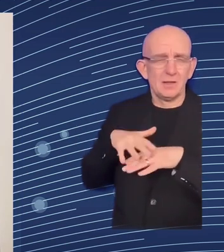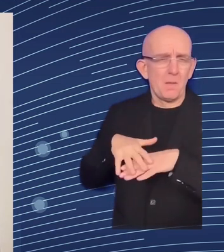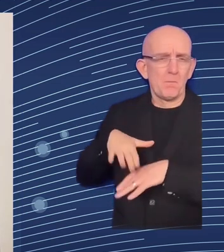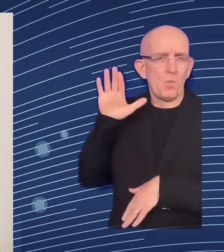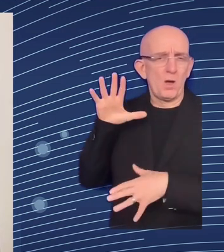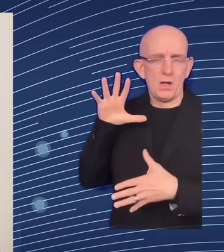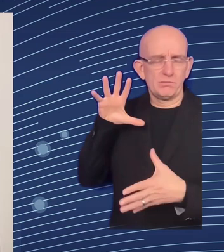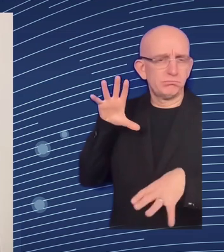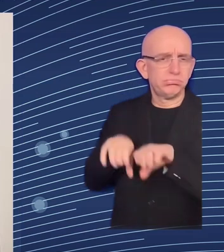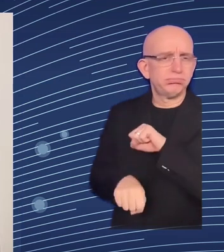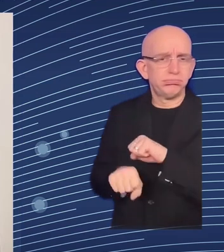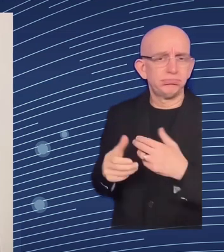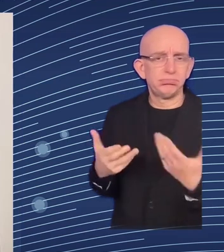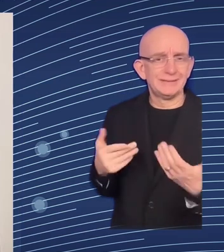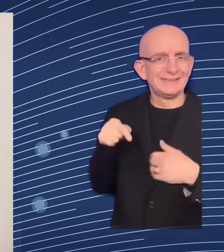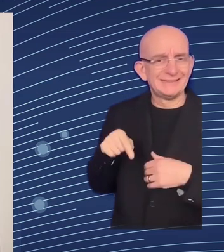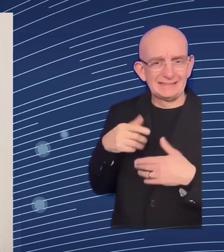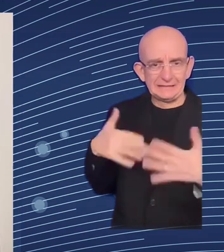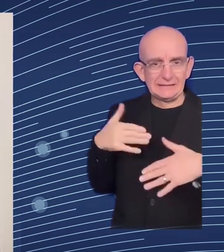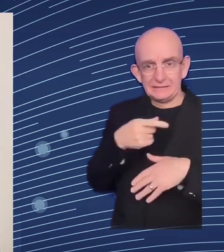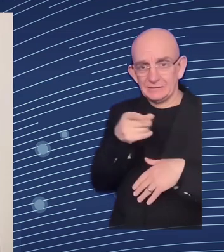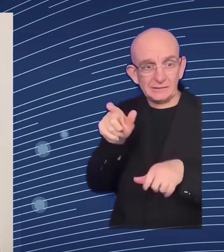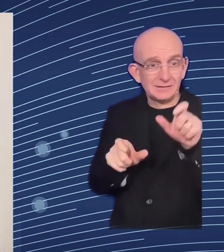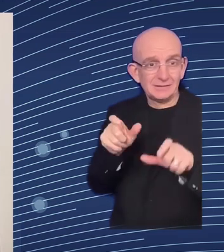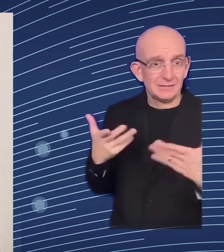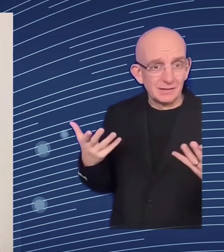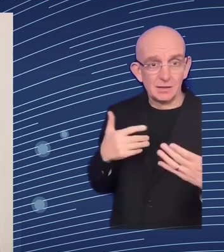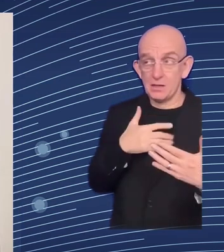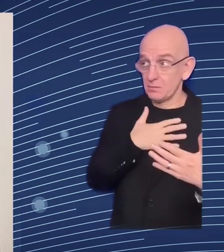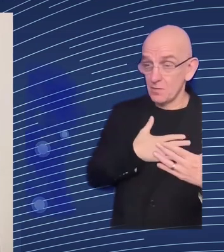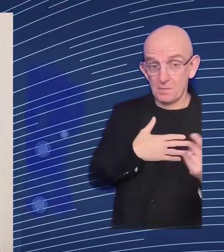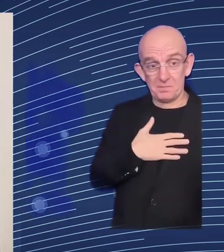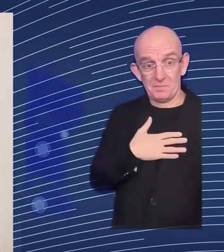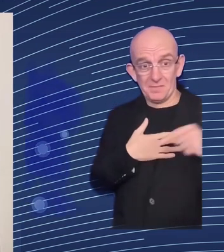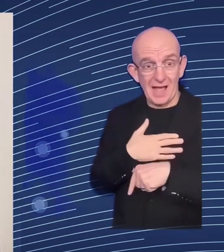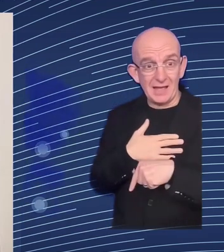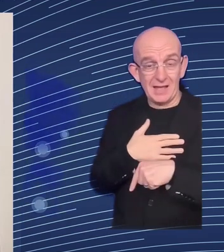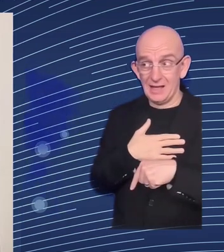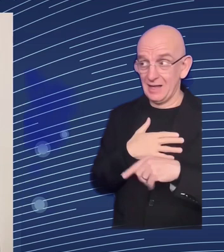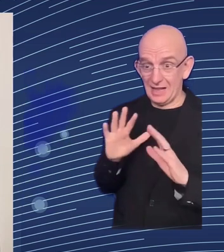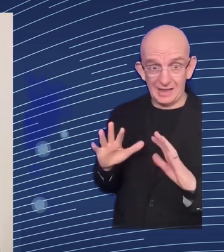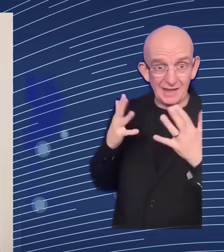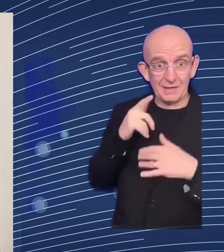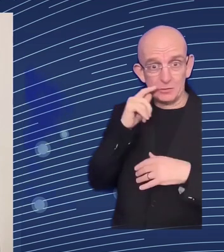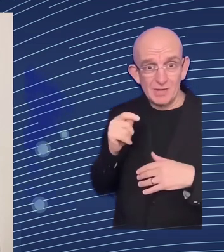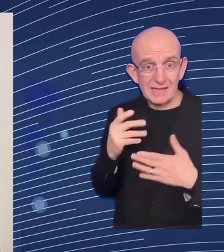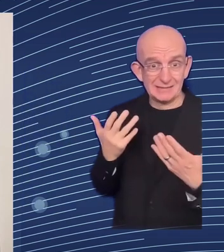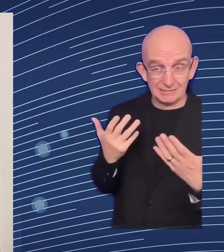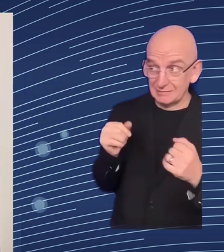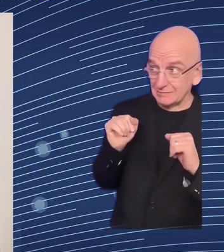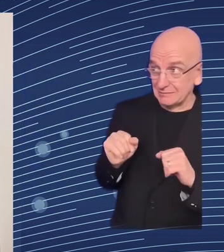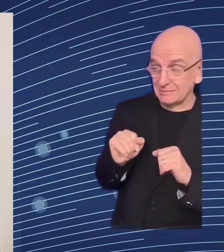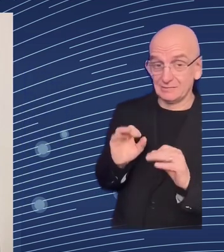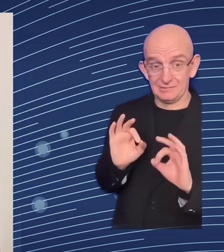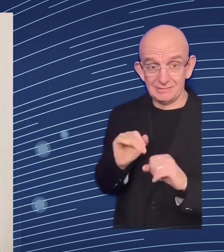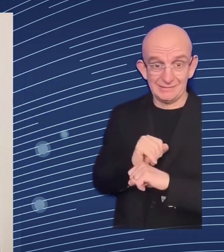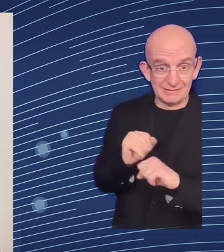and social services as well as of course access to jobs to ensure that every citizen is able to achieve their full potential